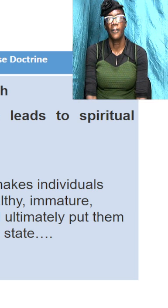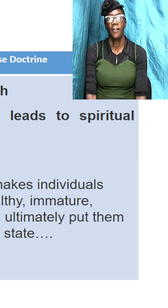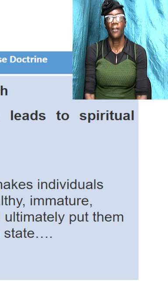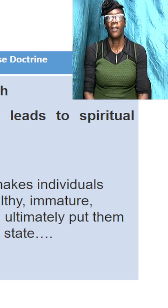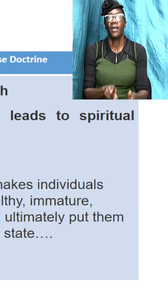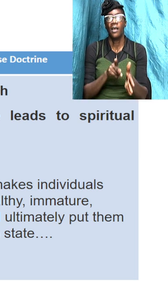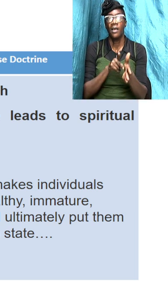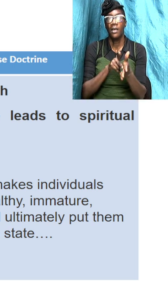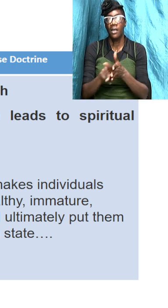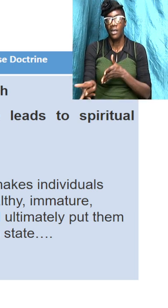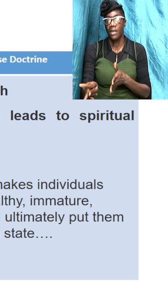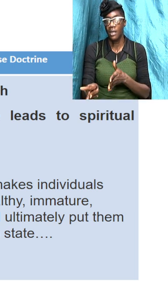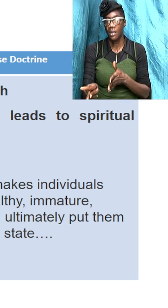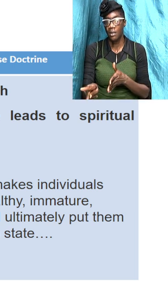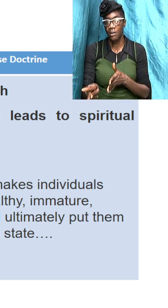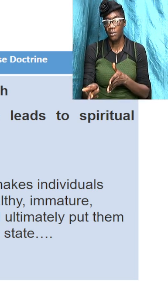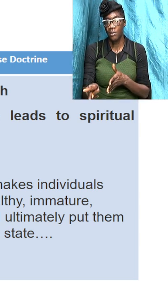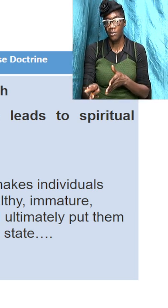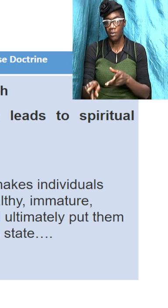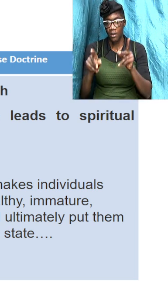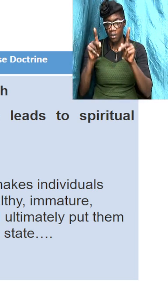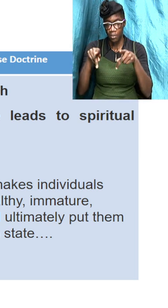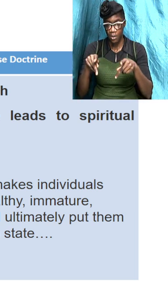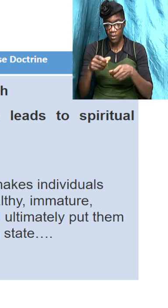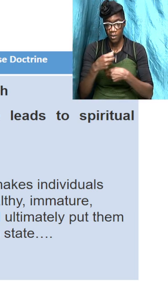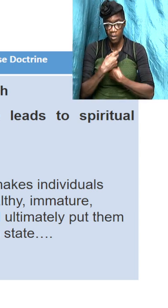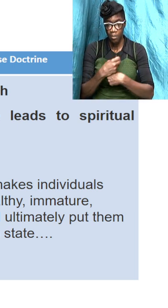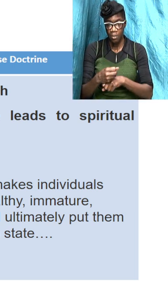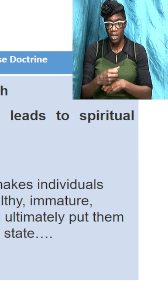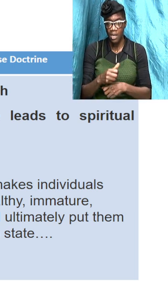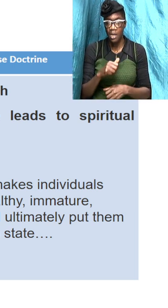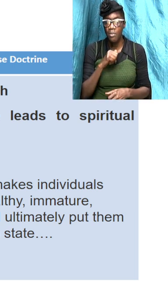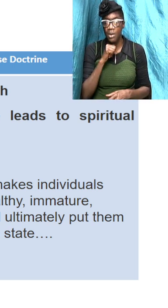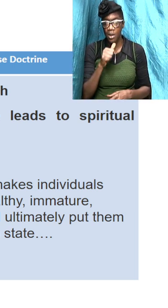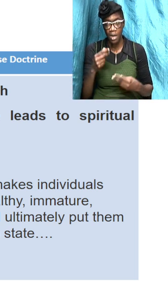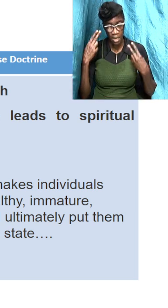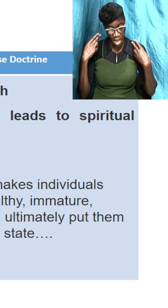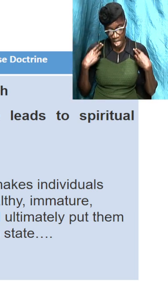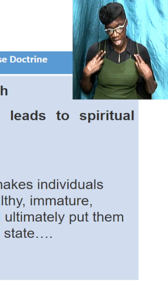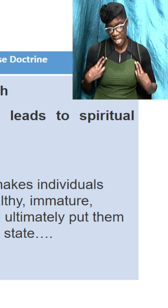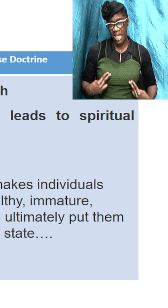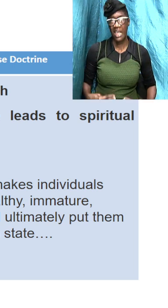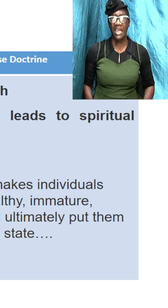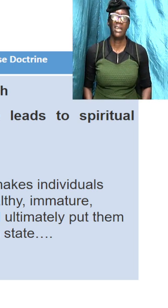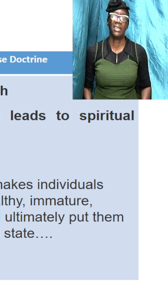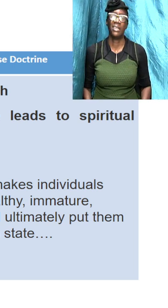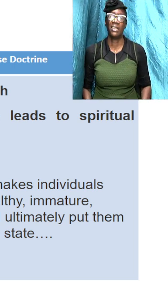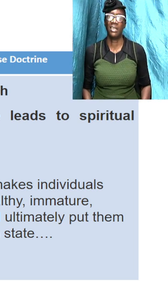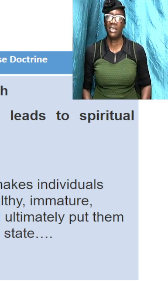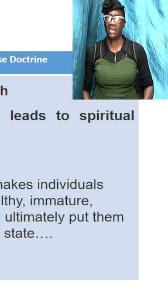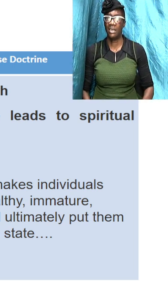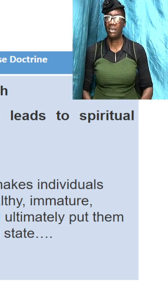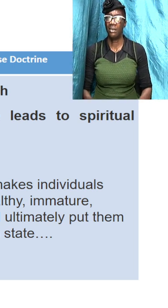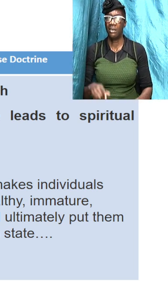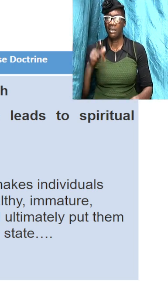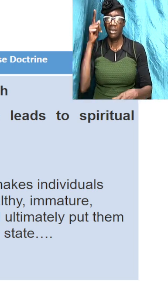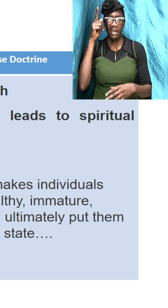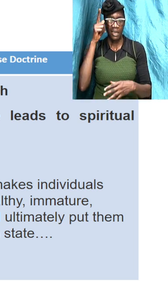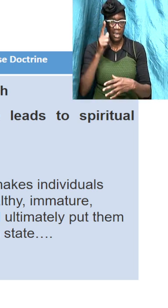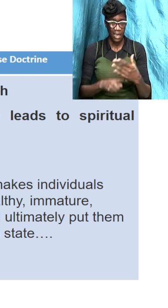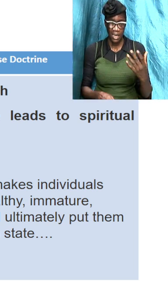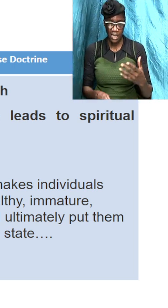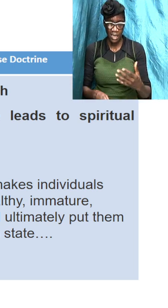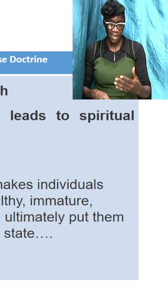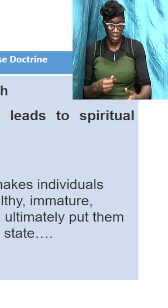kills individuals make them unhealthy spiritually can't get them to be a mature state remember you know